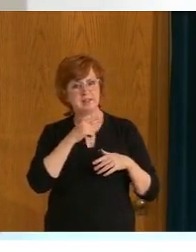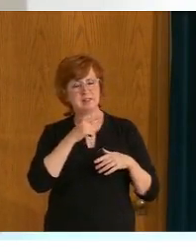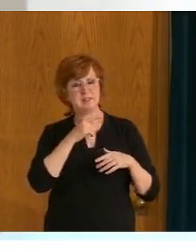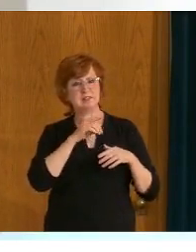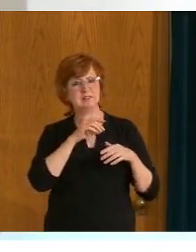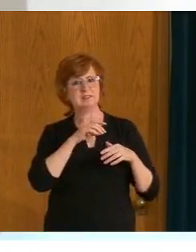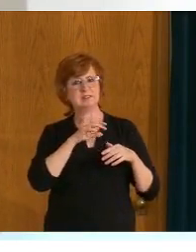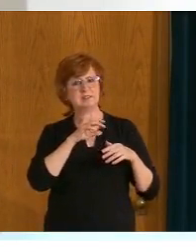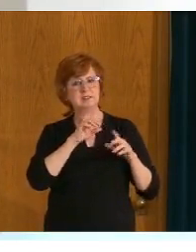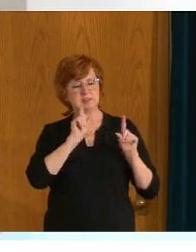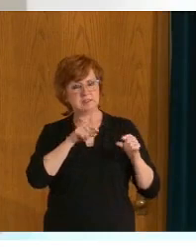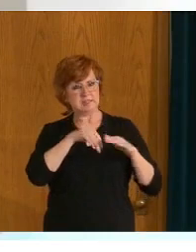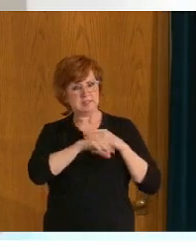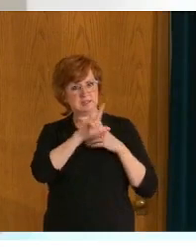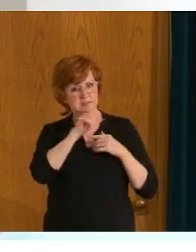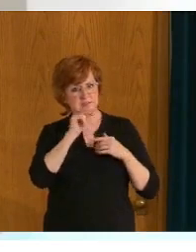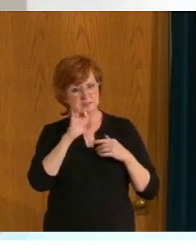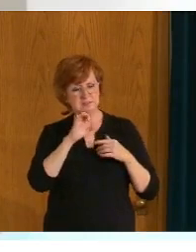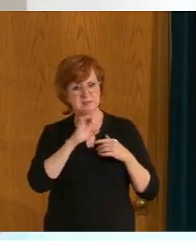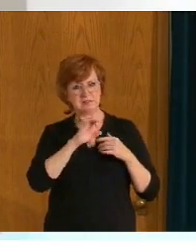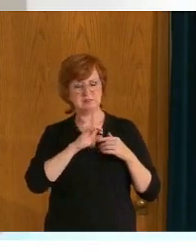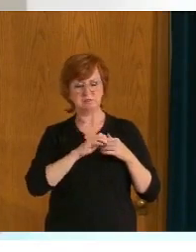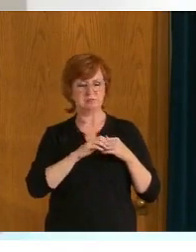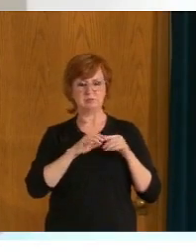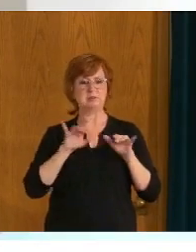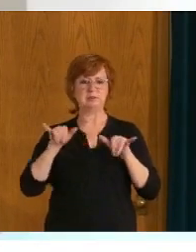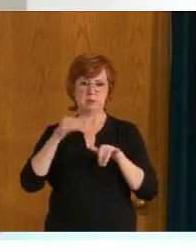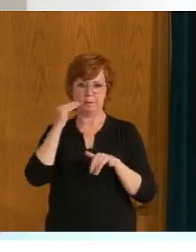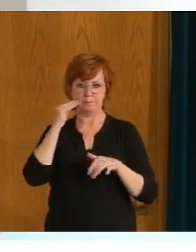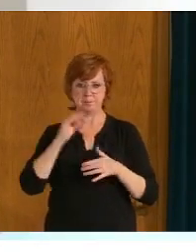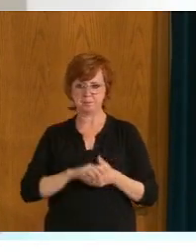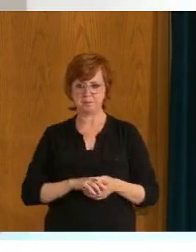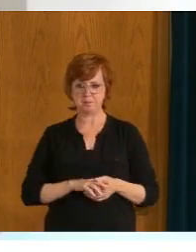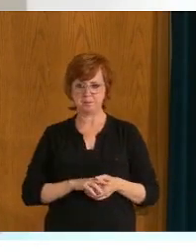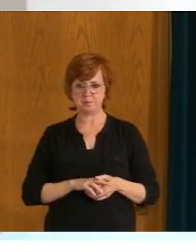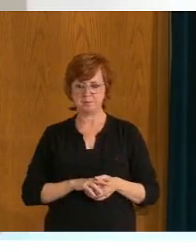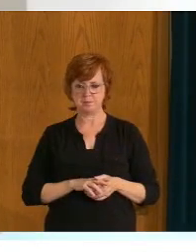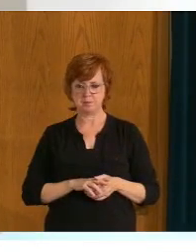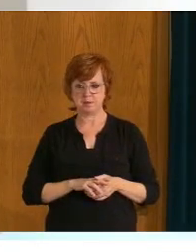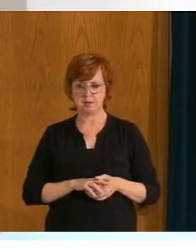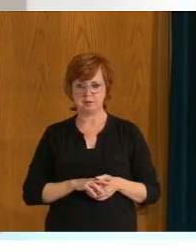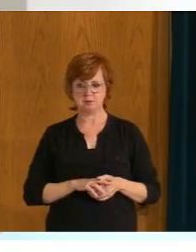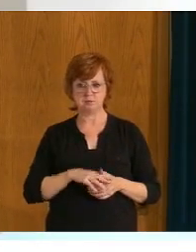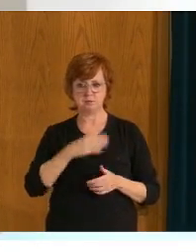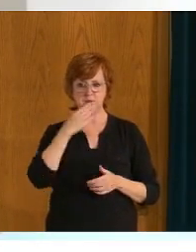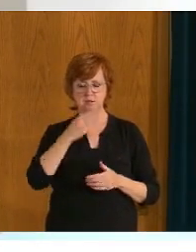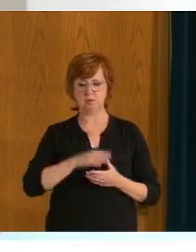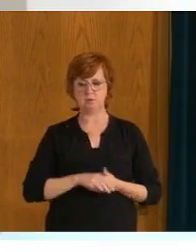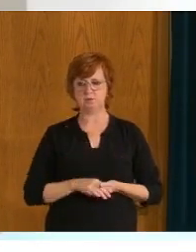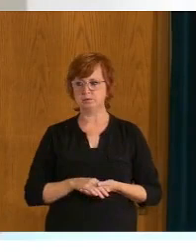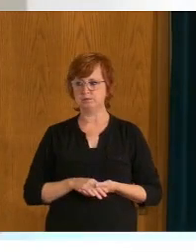I think those principles will serve us well, both for COVID and other respiratory or clinical diseases. Thank you.